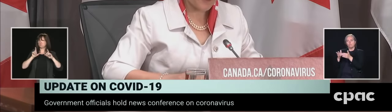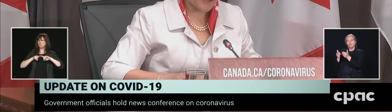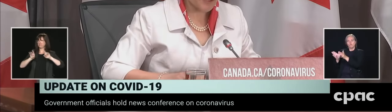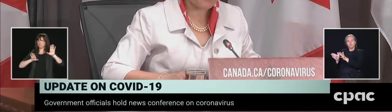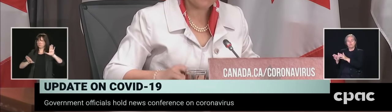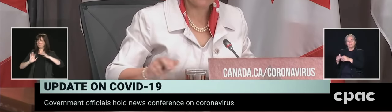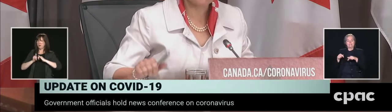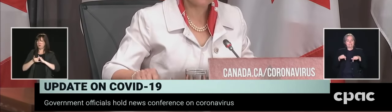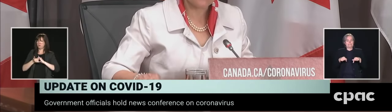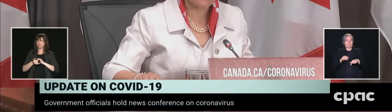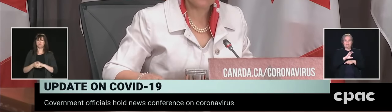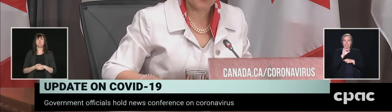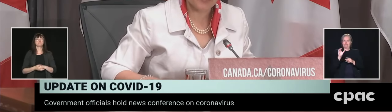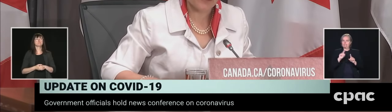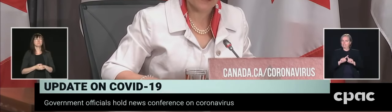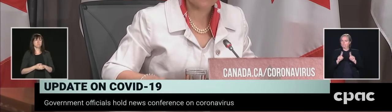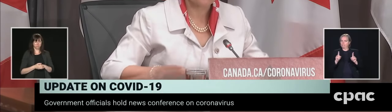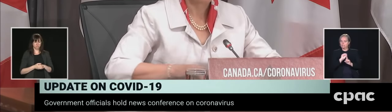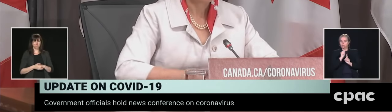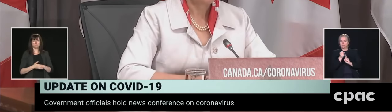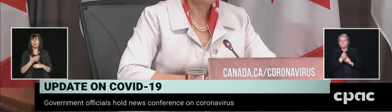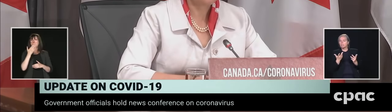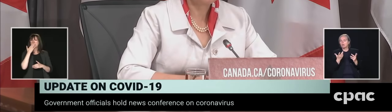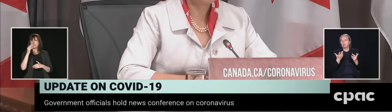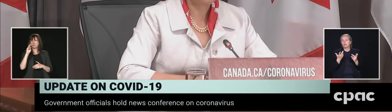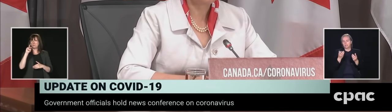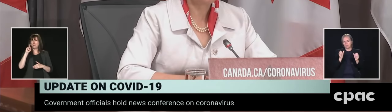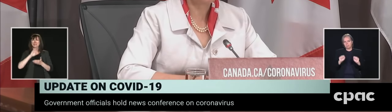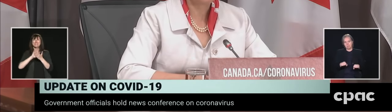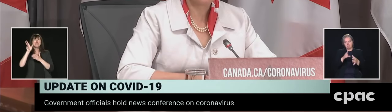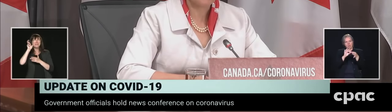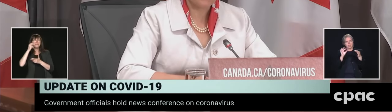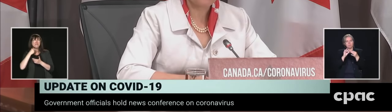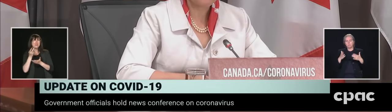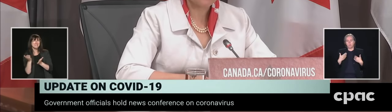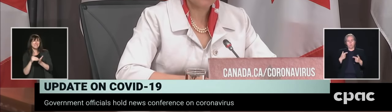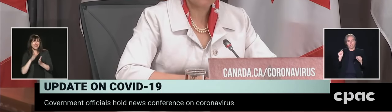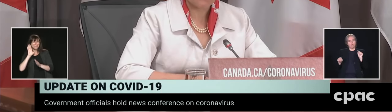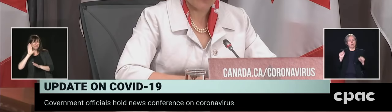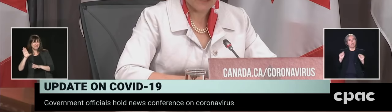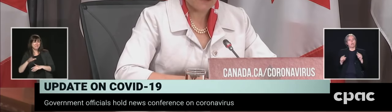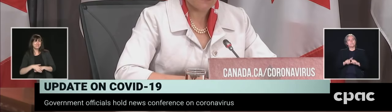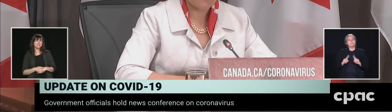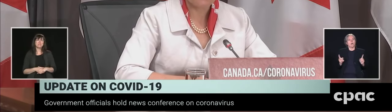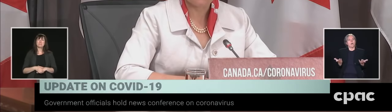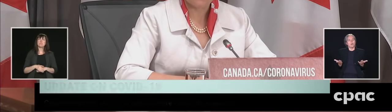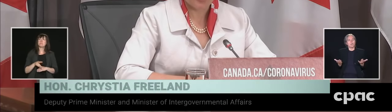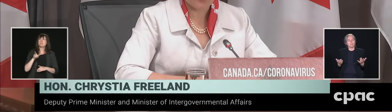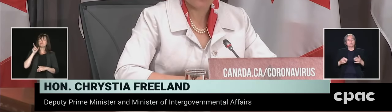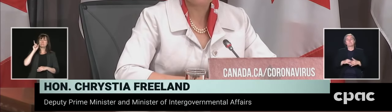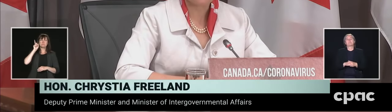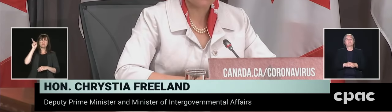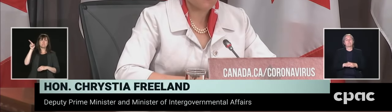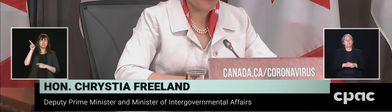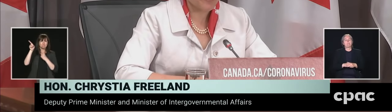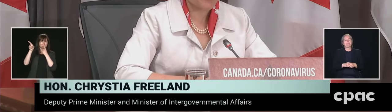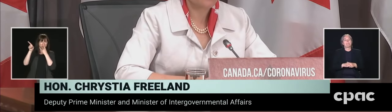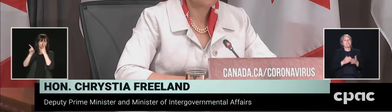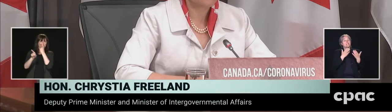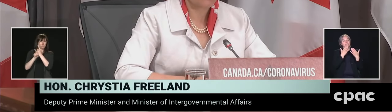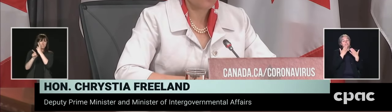Thanks for the question, Mike, and it's nice to hear your voice. You are absolutely right that the jobs